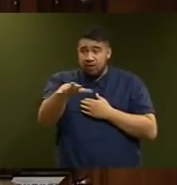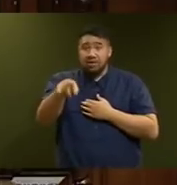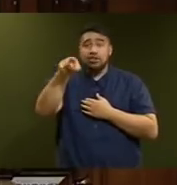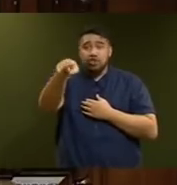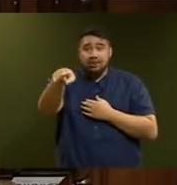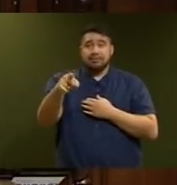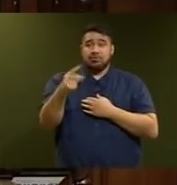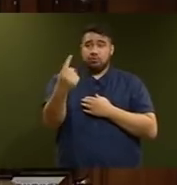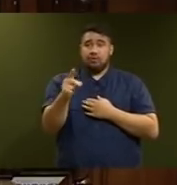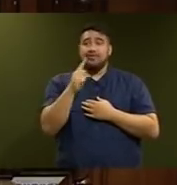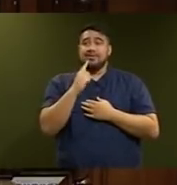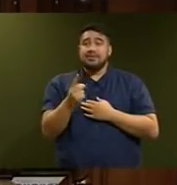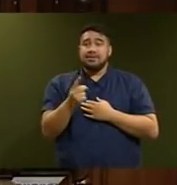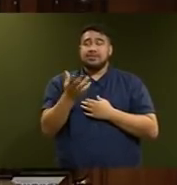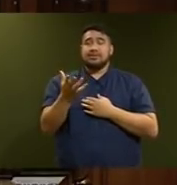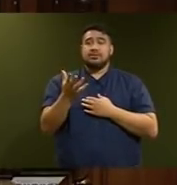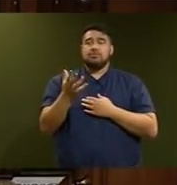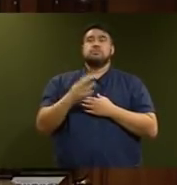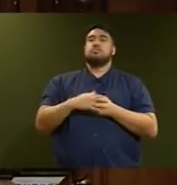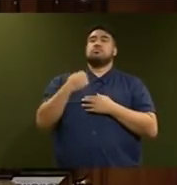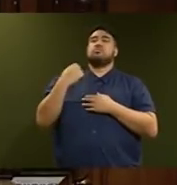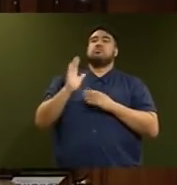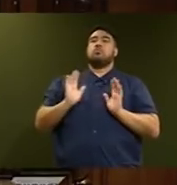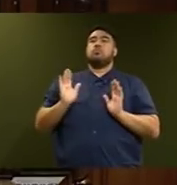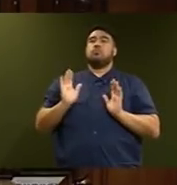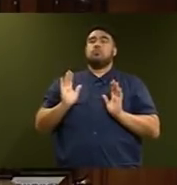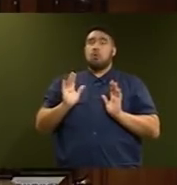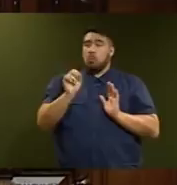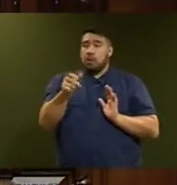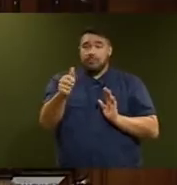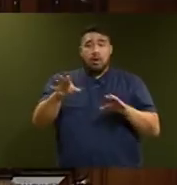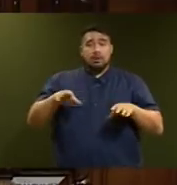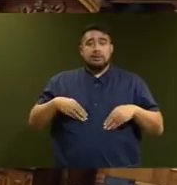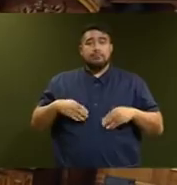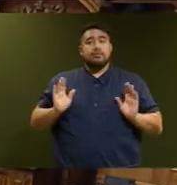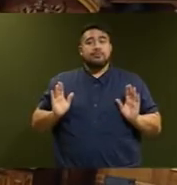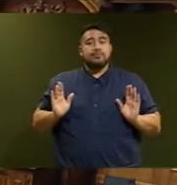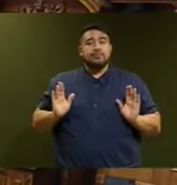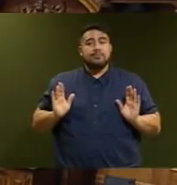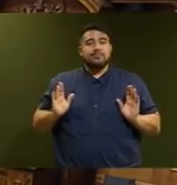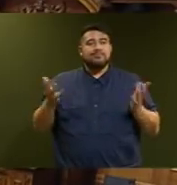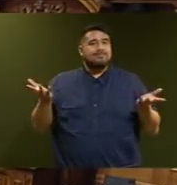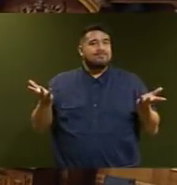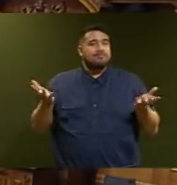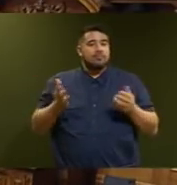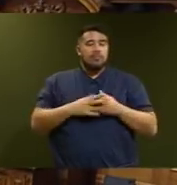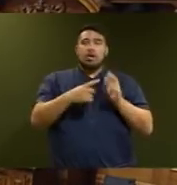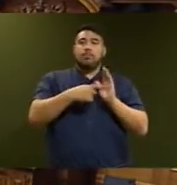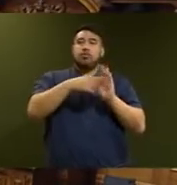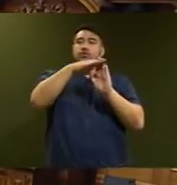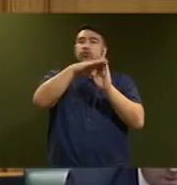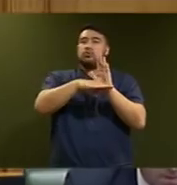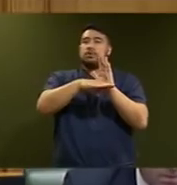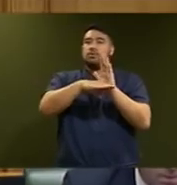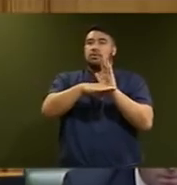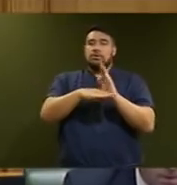She was told... She indicated that she did not. And I just accepted that. Point of order. Point of